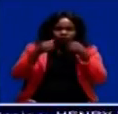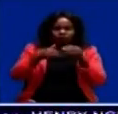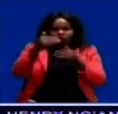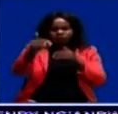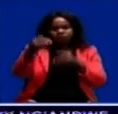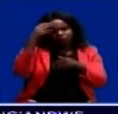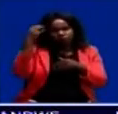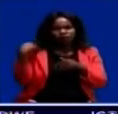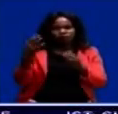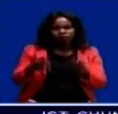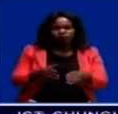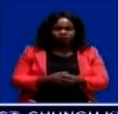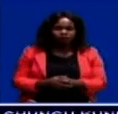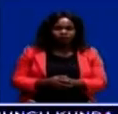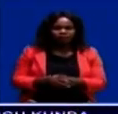officers.